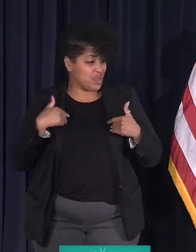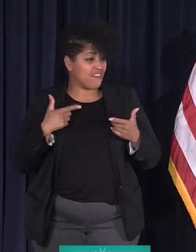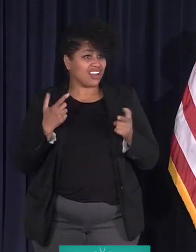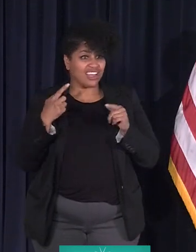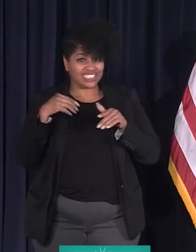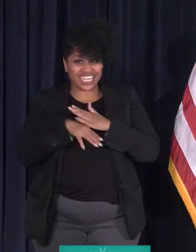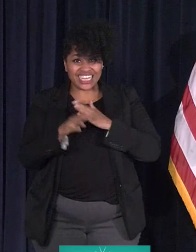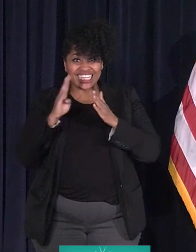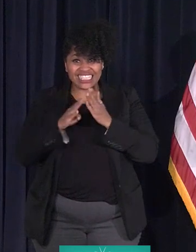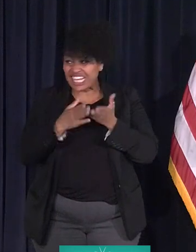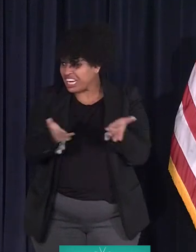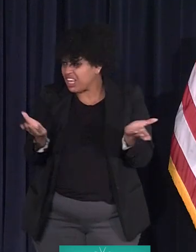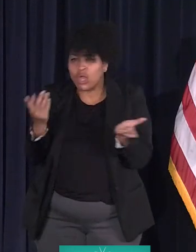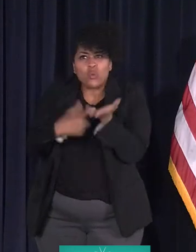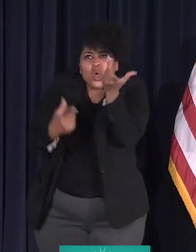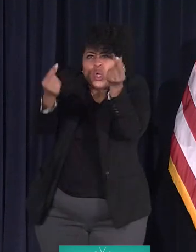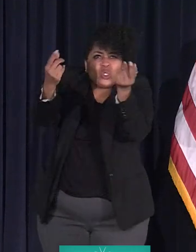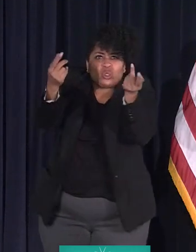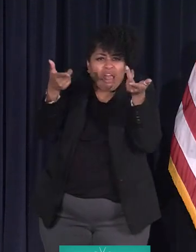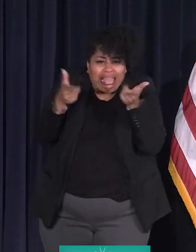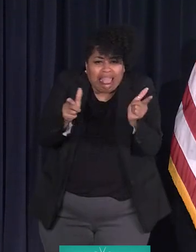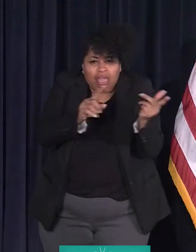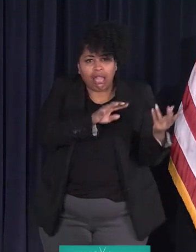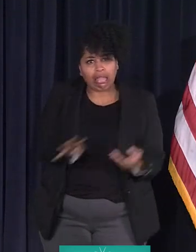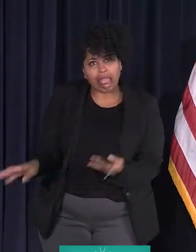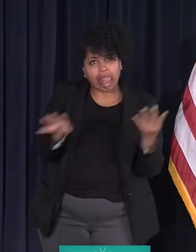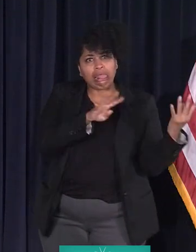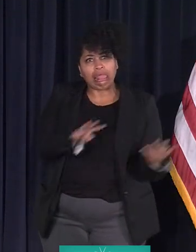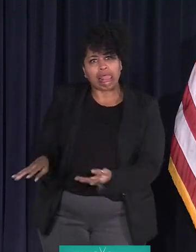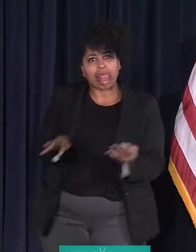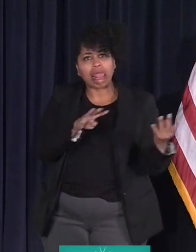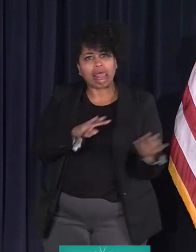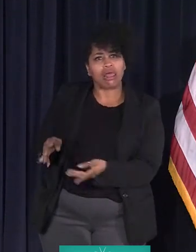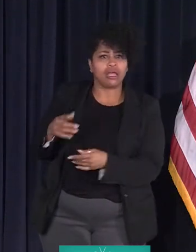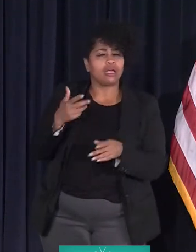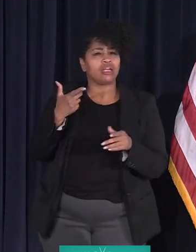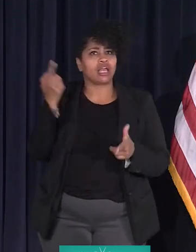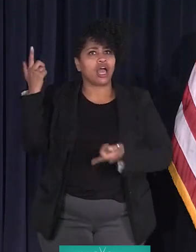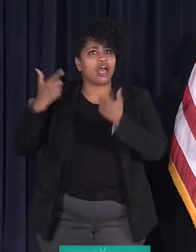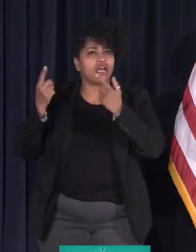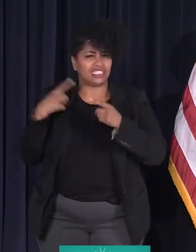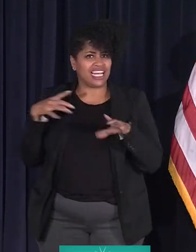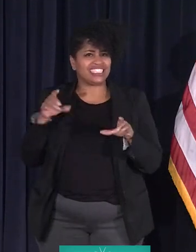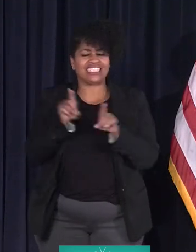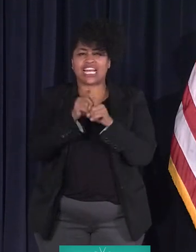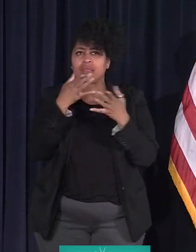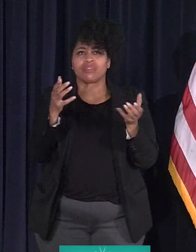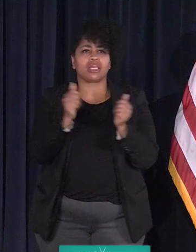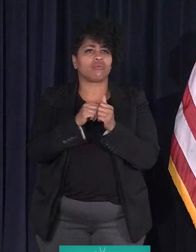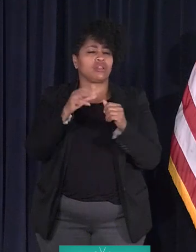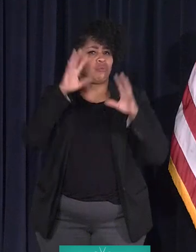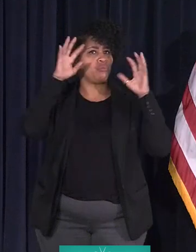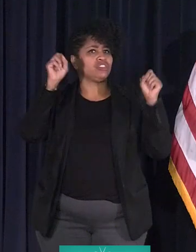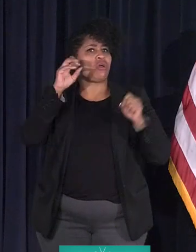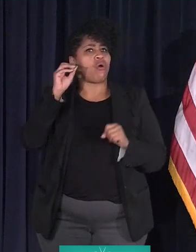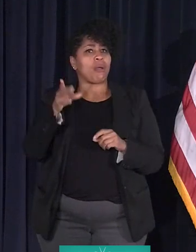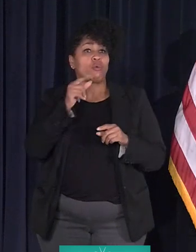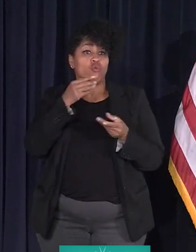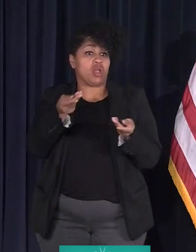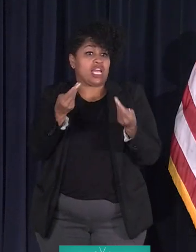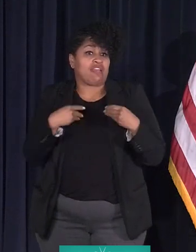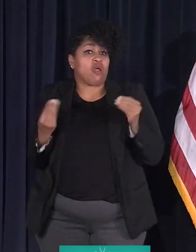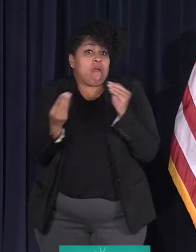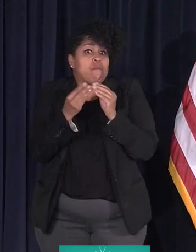city. What are you doing? I did the same thing under President Obama, who did give us more help in gun